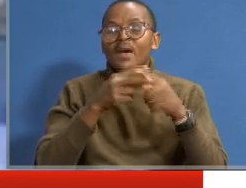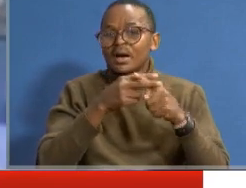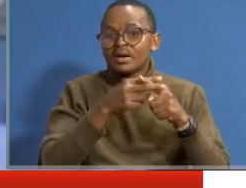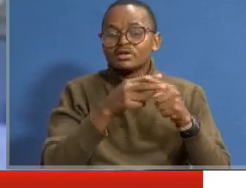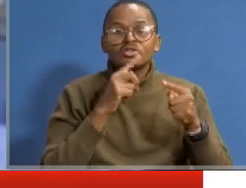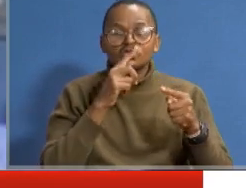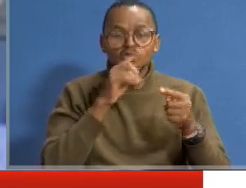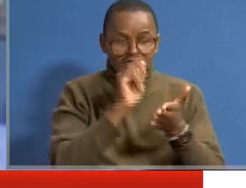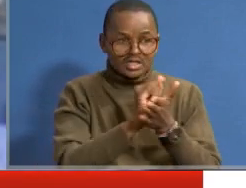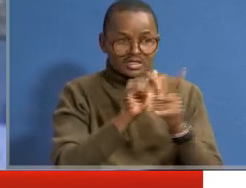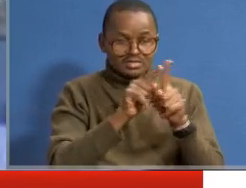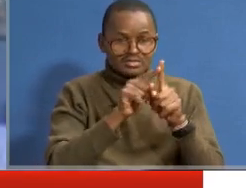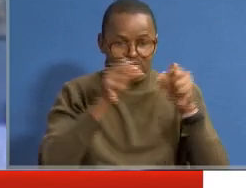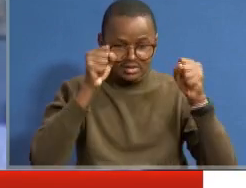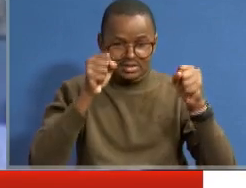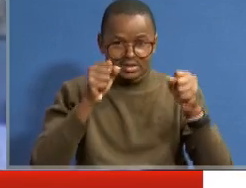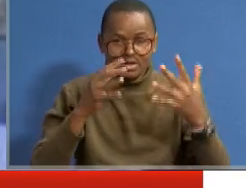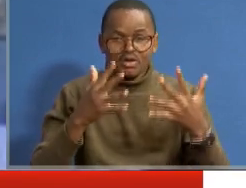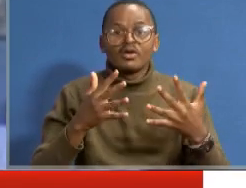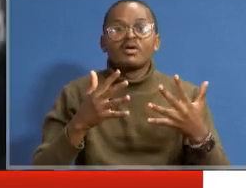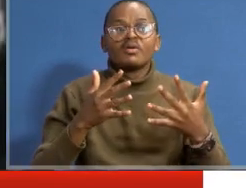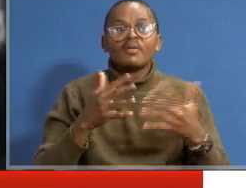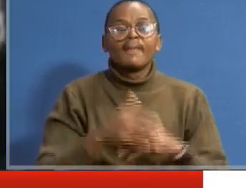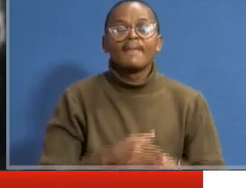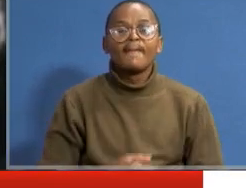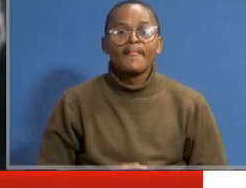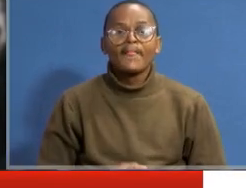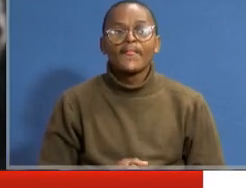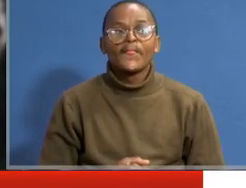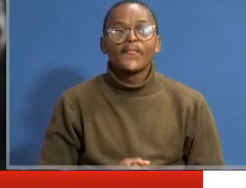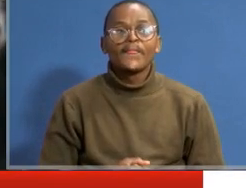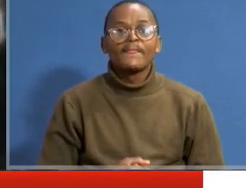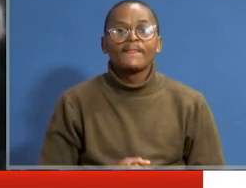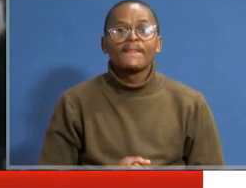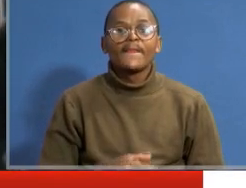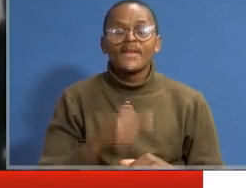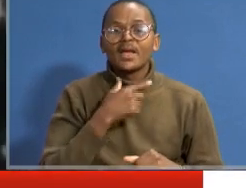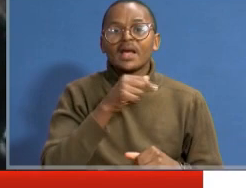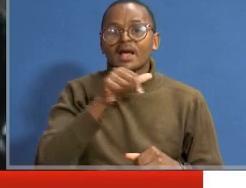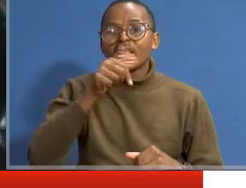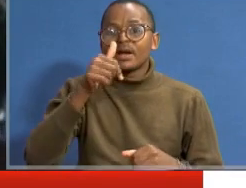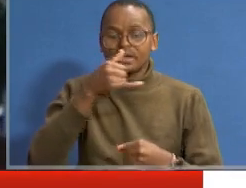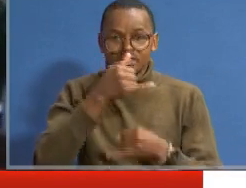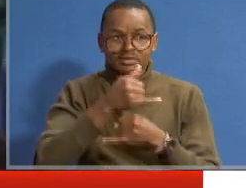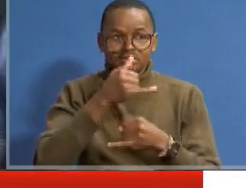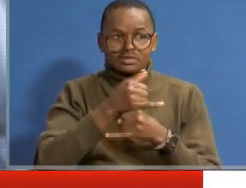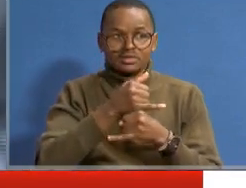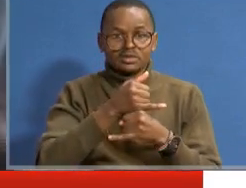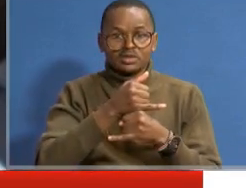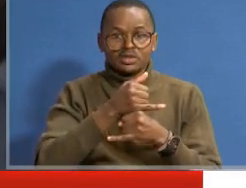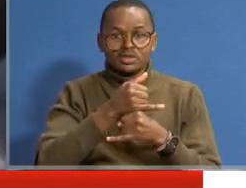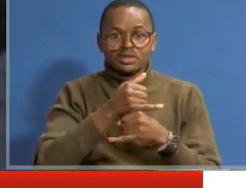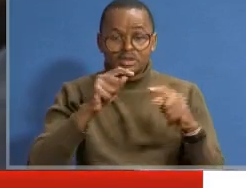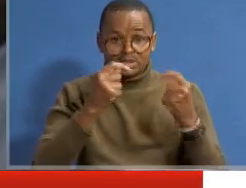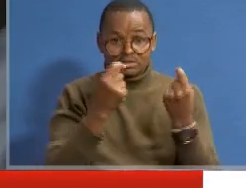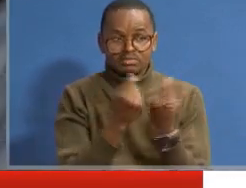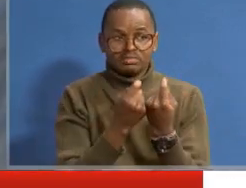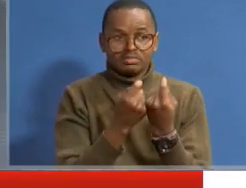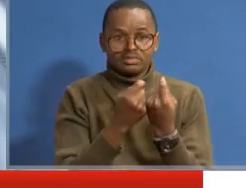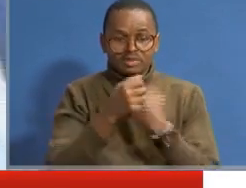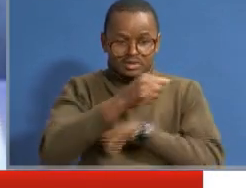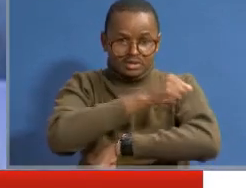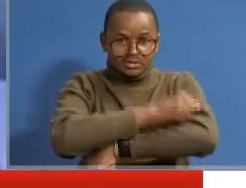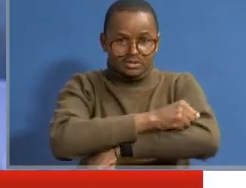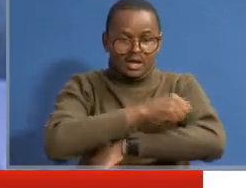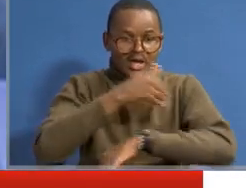So also I train them on knitting. Just like any other institution of its caliber in the country, the